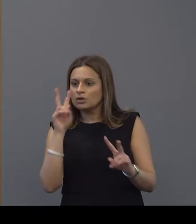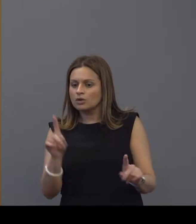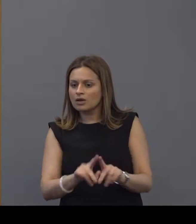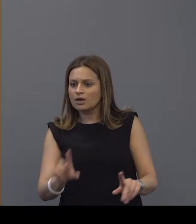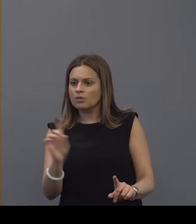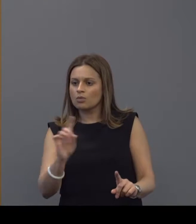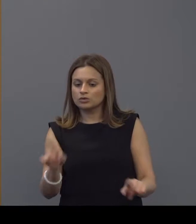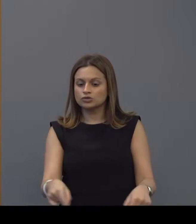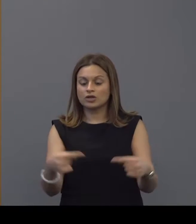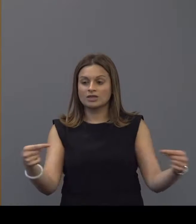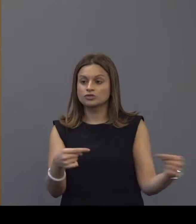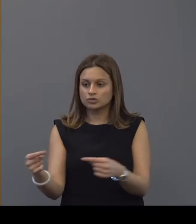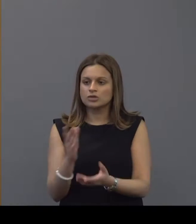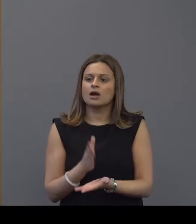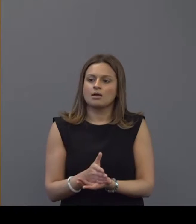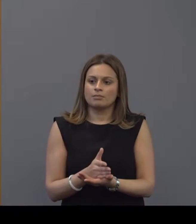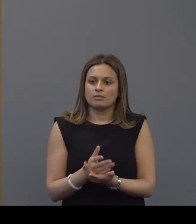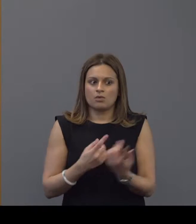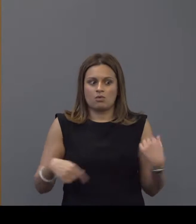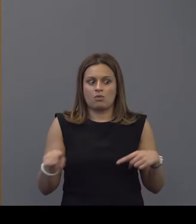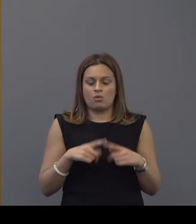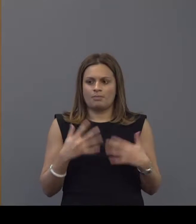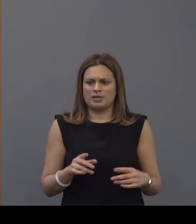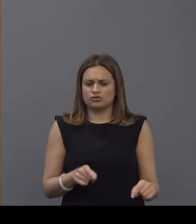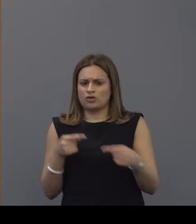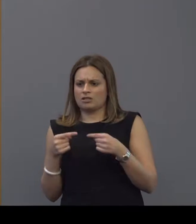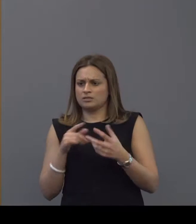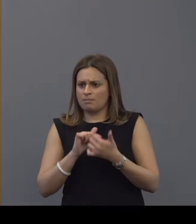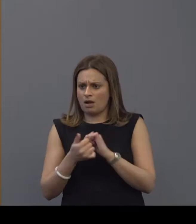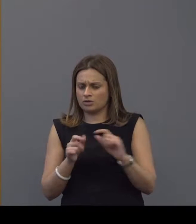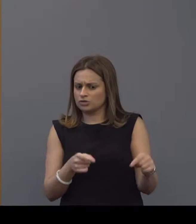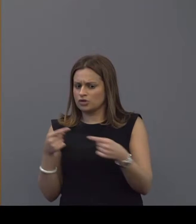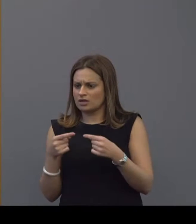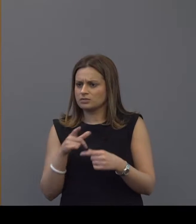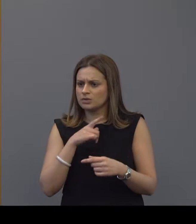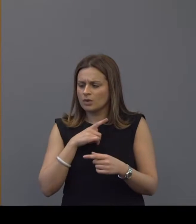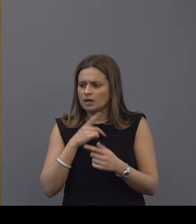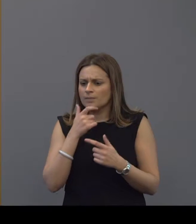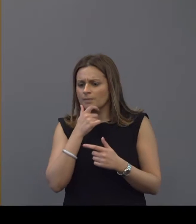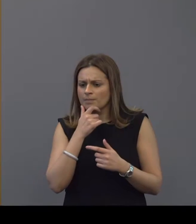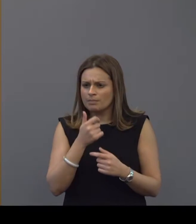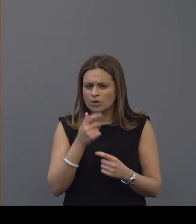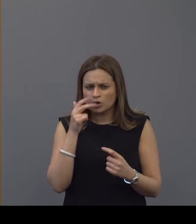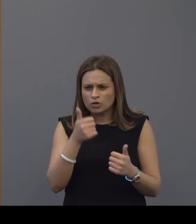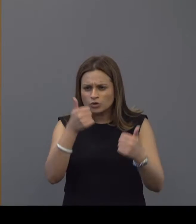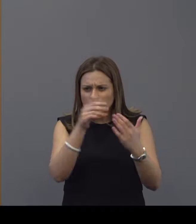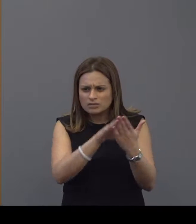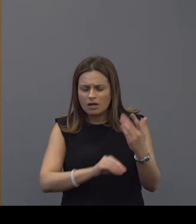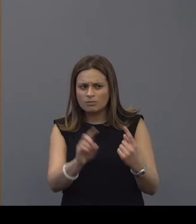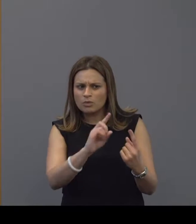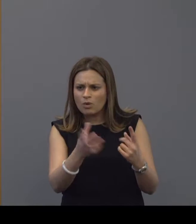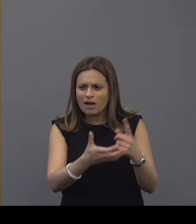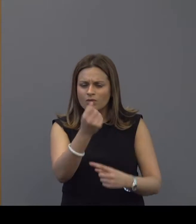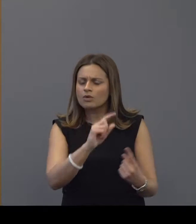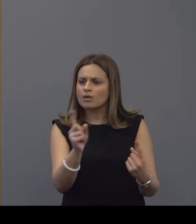have to say i think was challenging and it challenged all of all of us all of our partners to really bring together what good looks like and what the outcomes